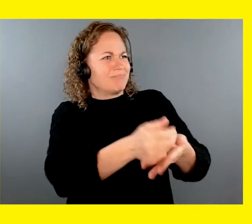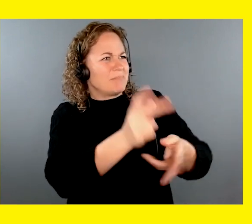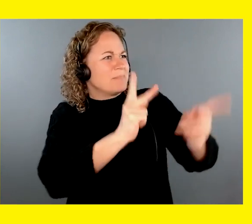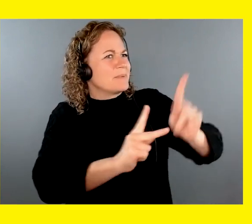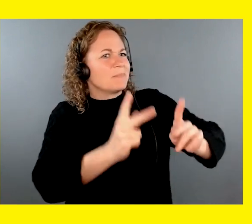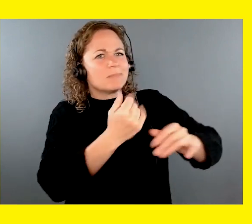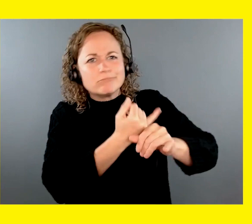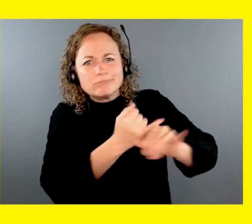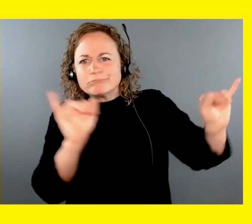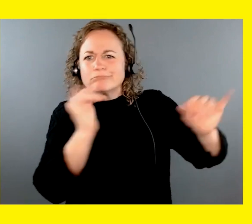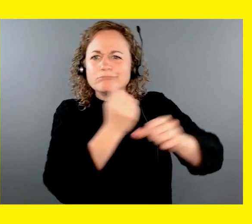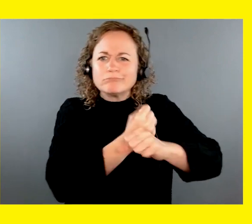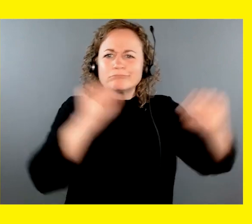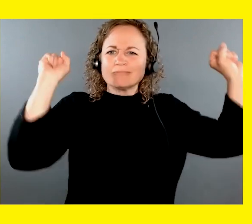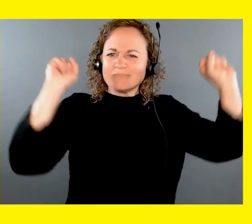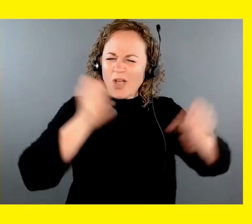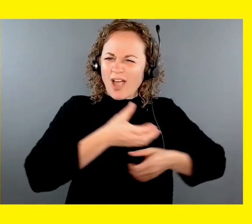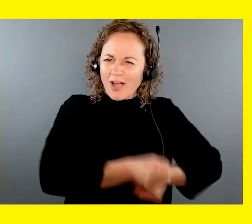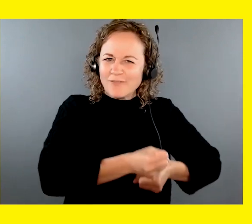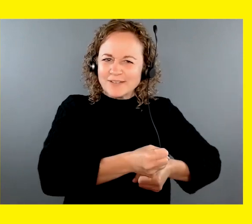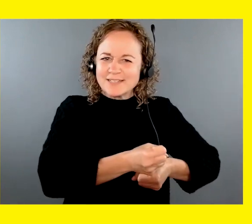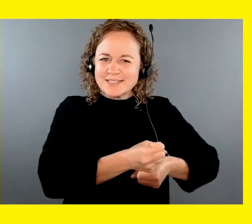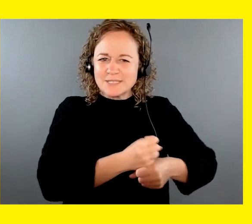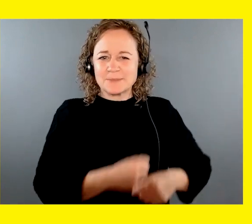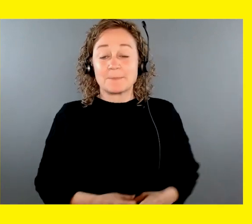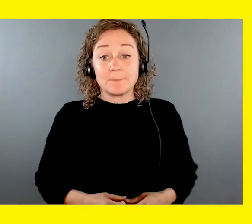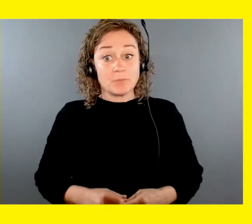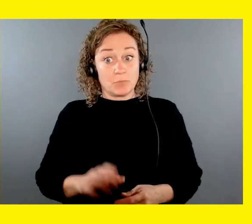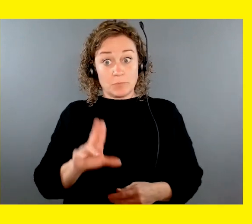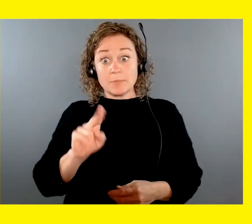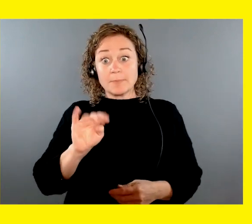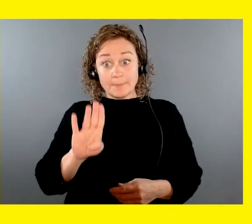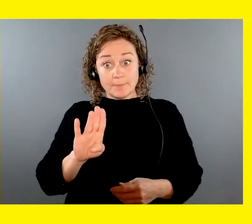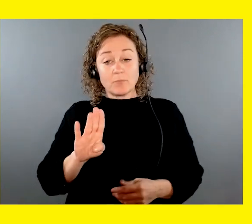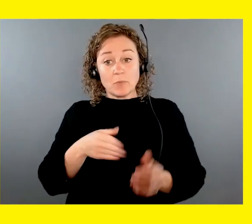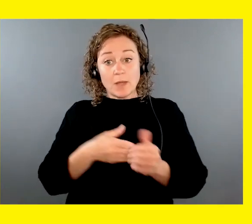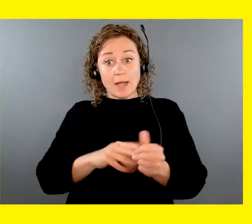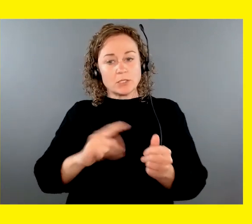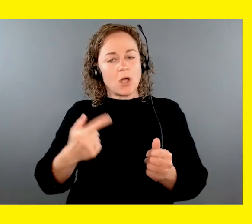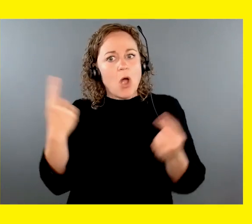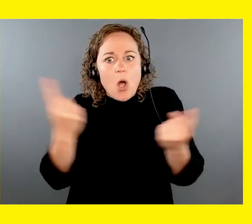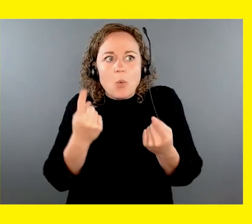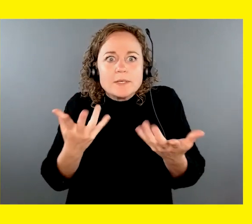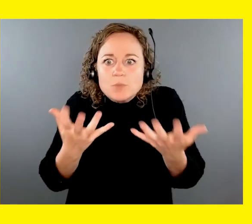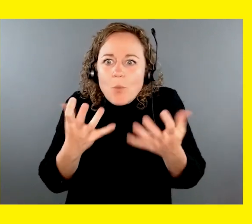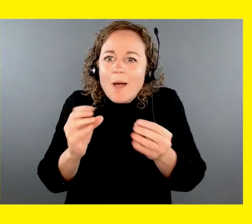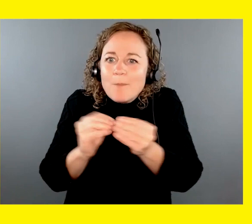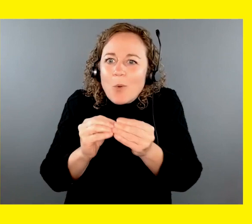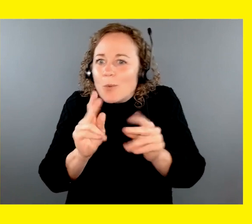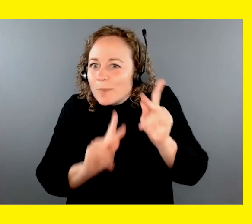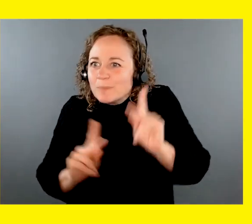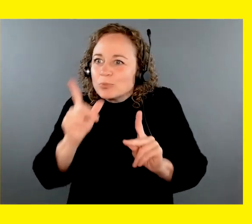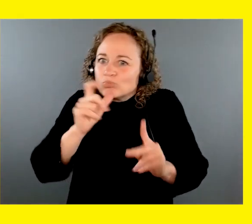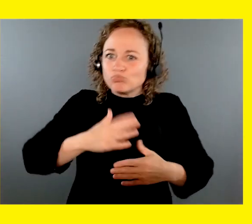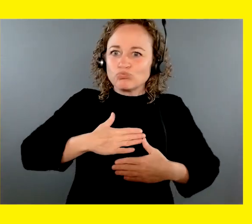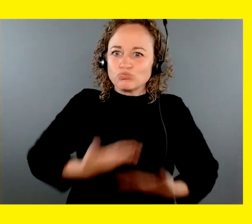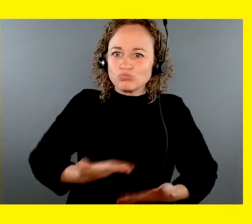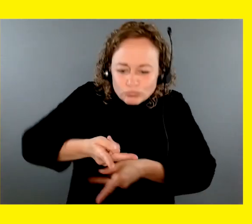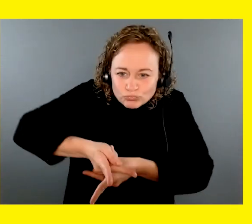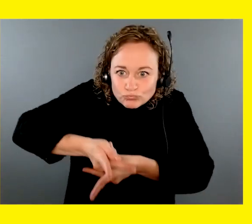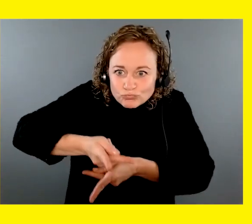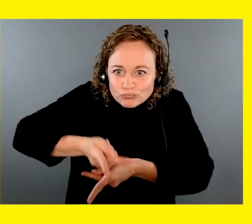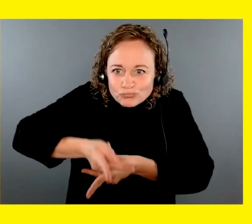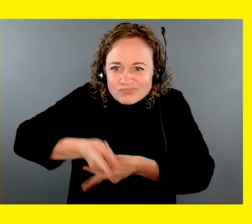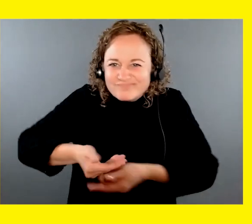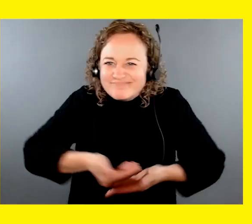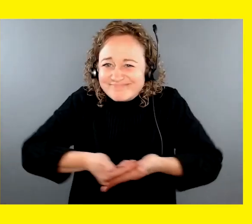freedom. CNIB guide dogs is always looking for people who are dedicated to caring for pups during their first year of life and starting them on